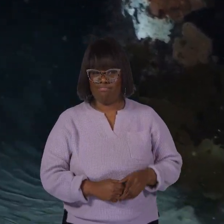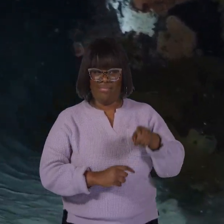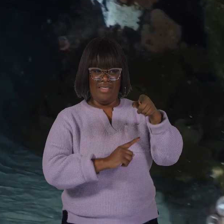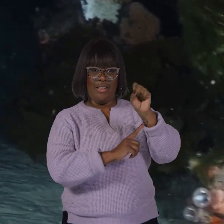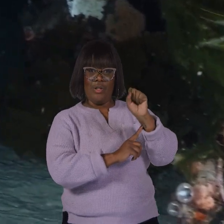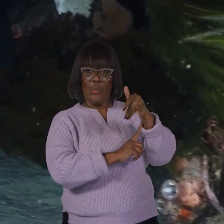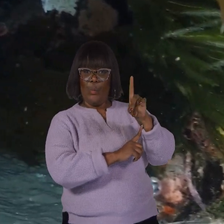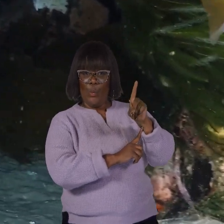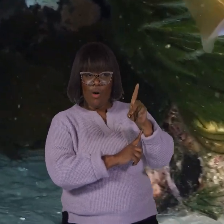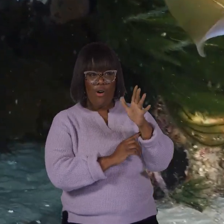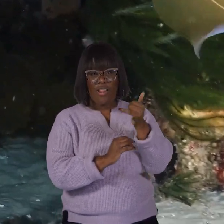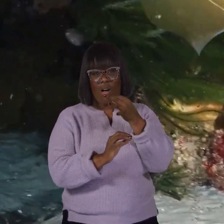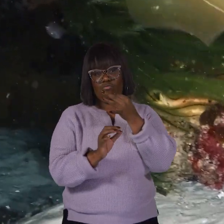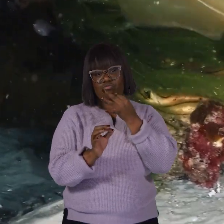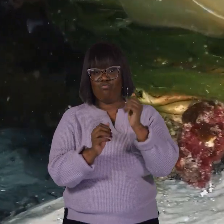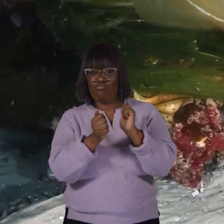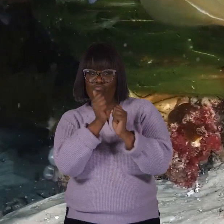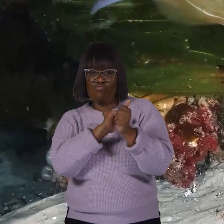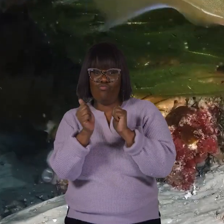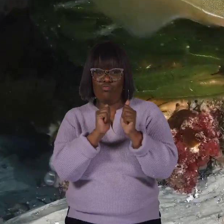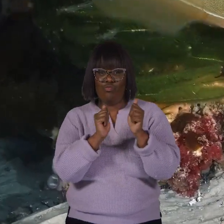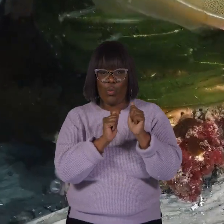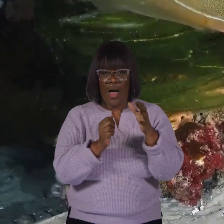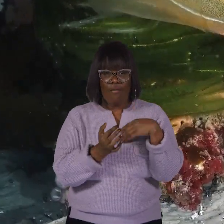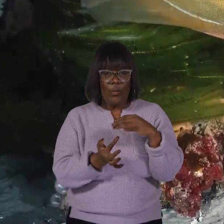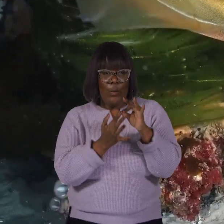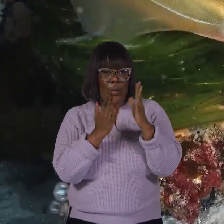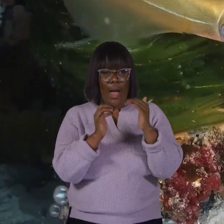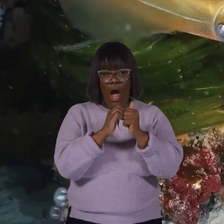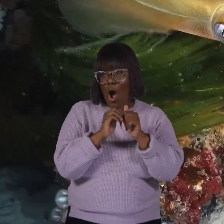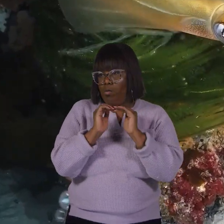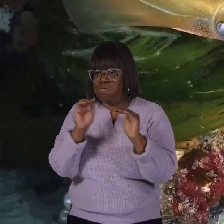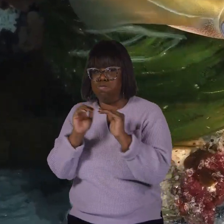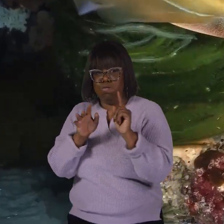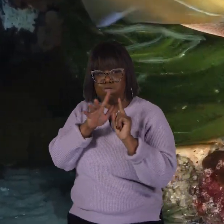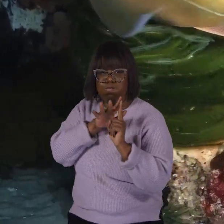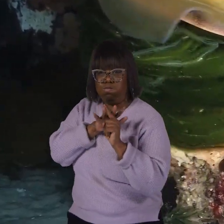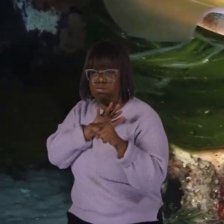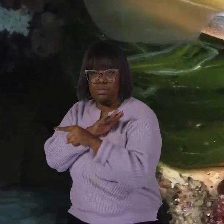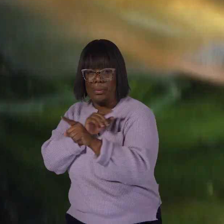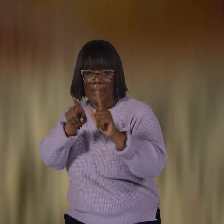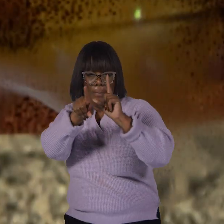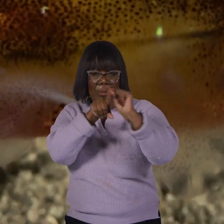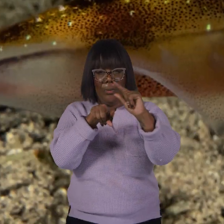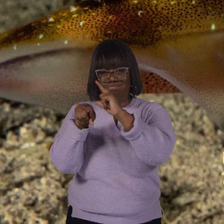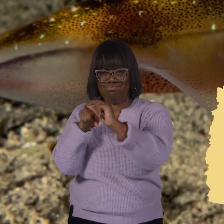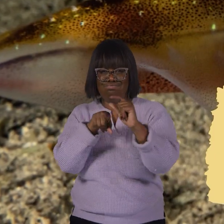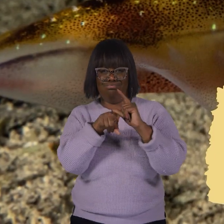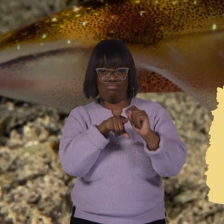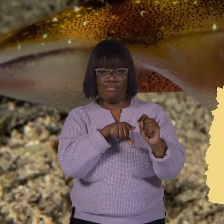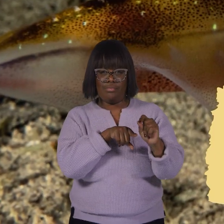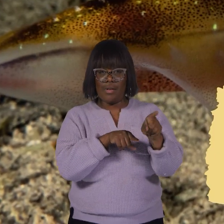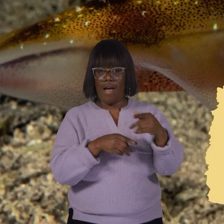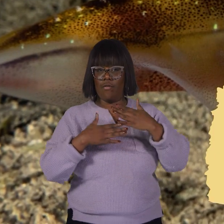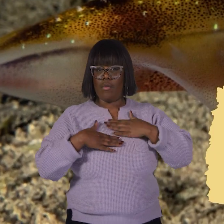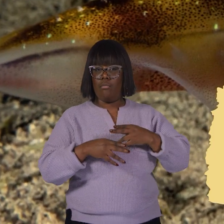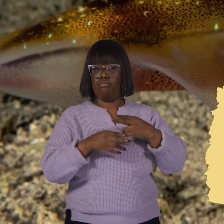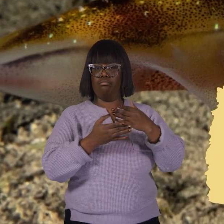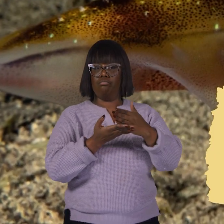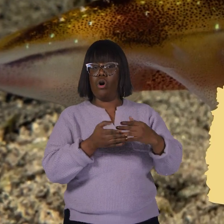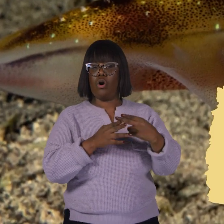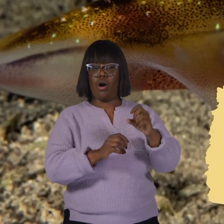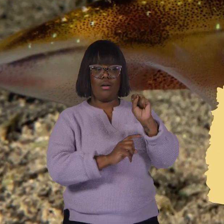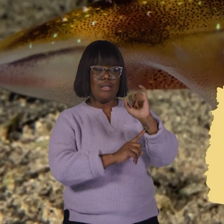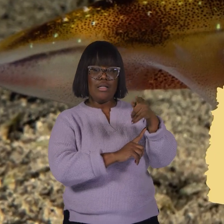like the race cars of the ocean because they have a unique way of swimming. Jet propulsion. They have a body part called a